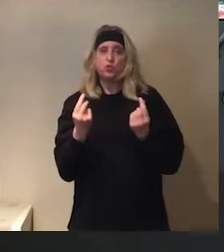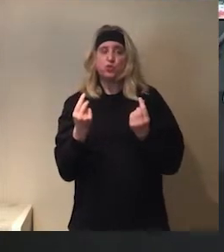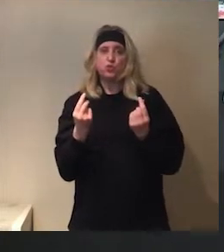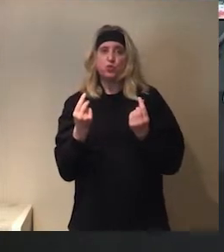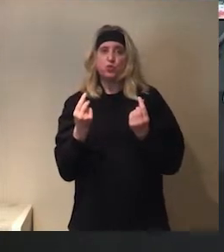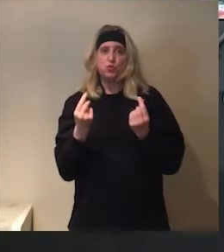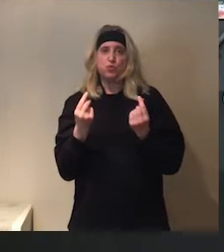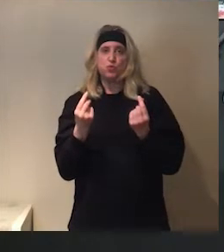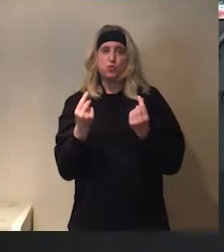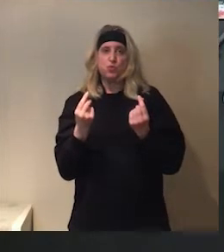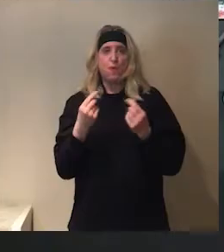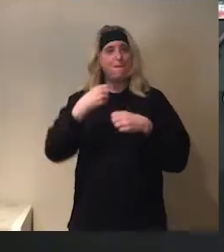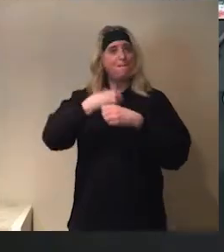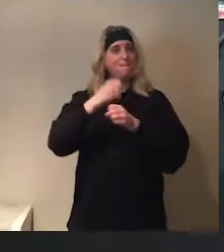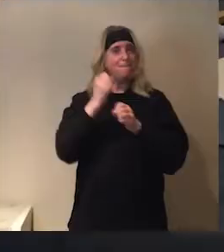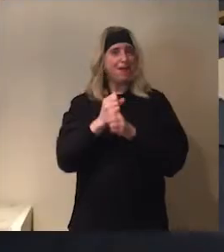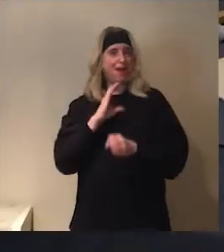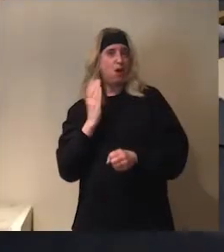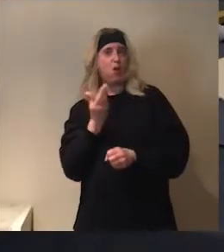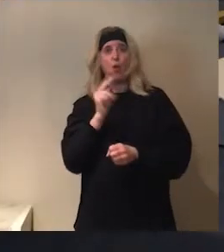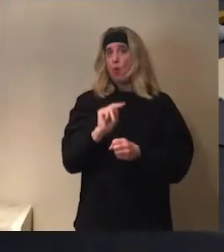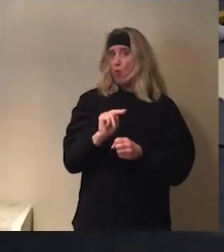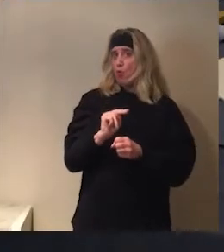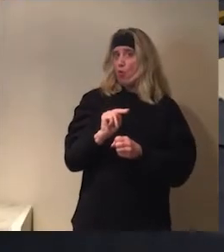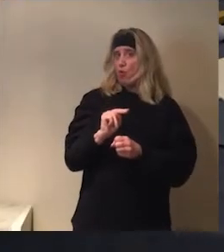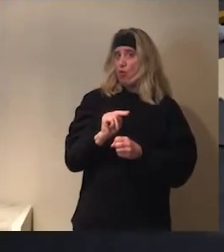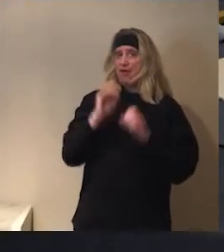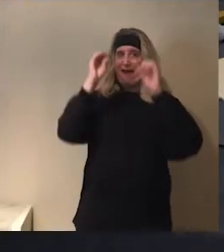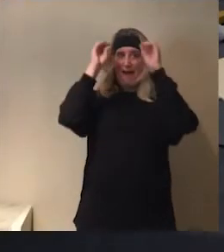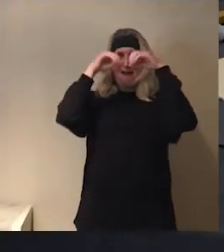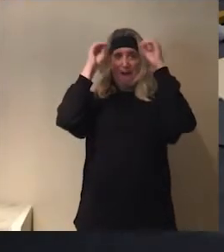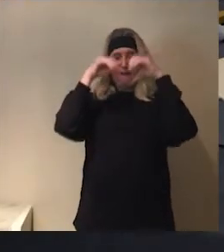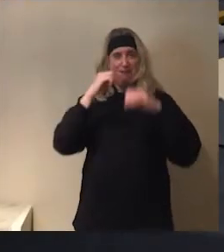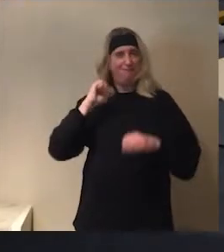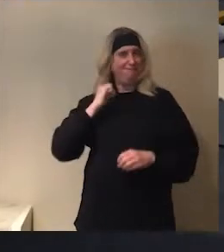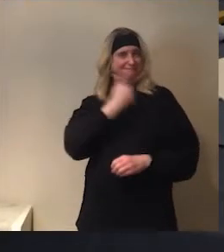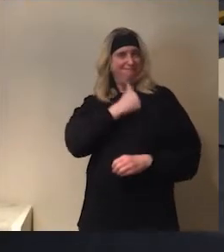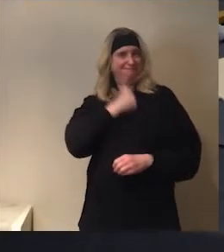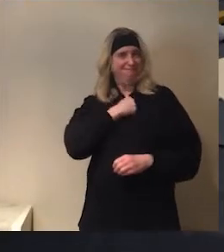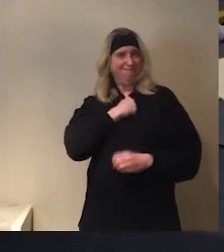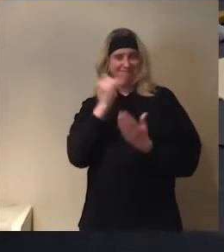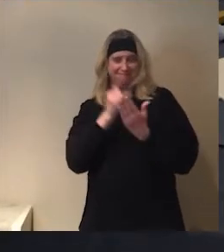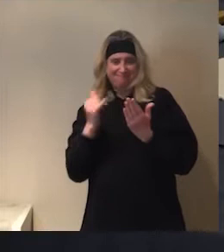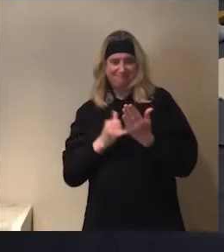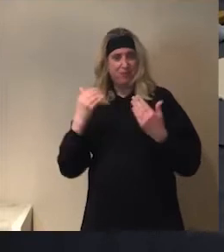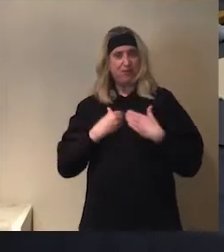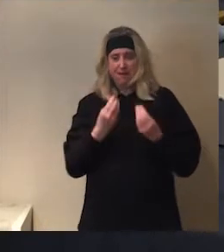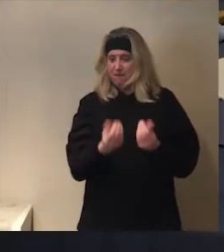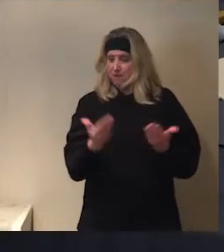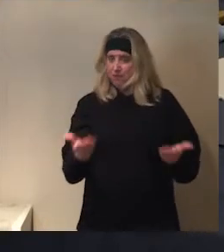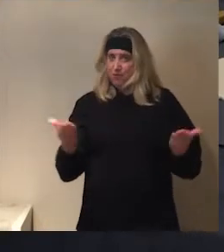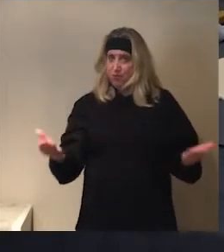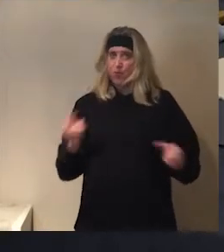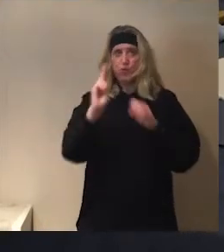we're going to make our own owl. Yeah. Yes. And we have materials that we are